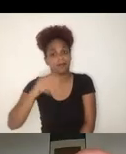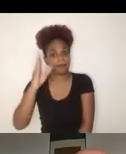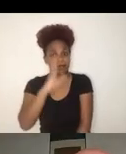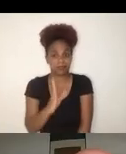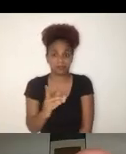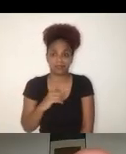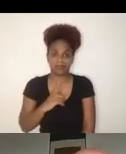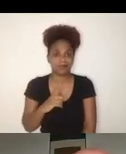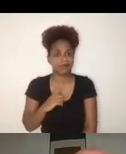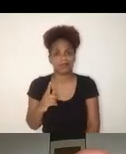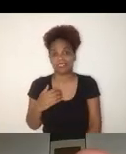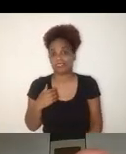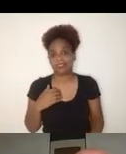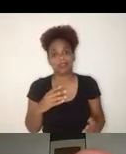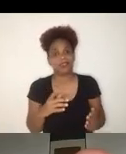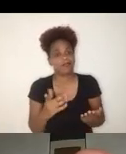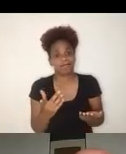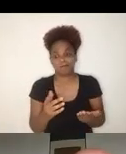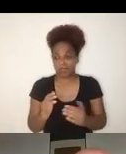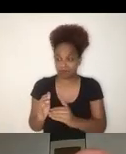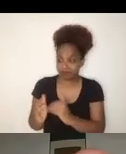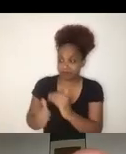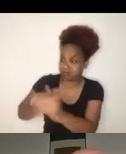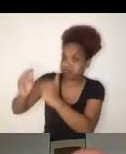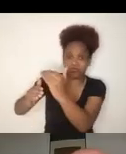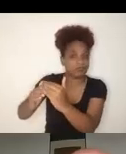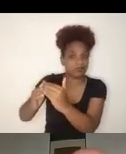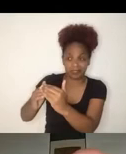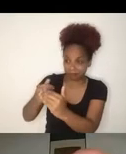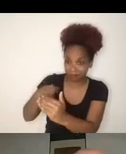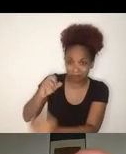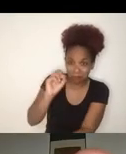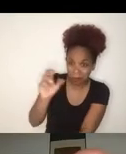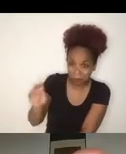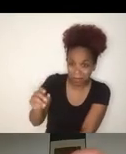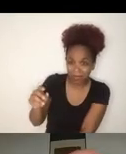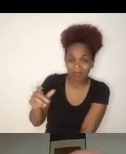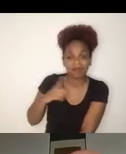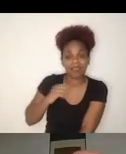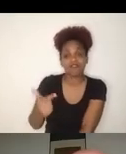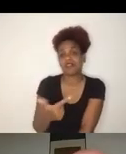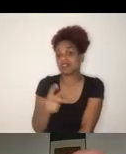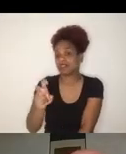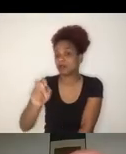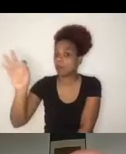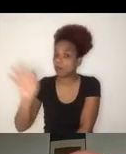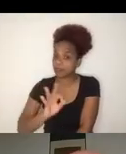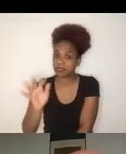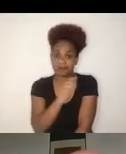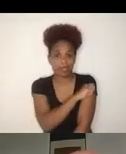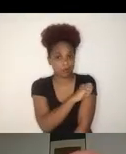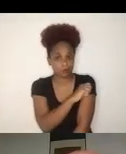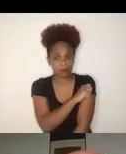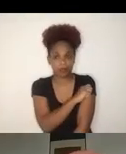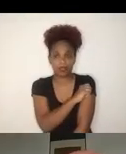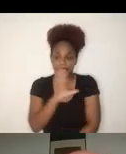well. Only 35% of schools have something which you could call an online learning